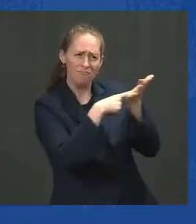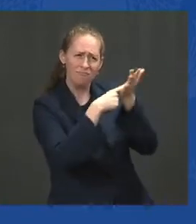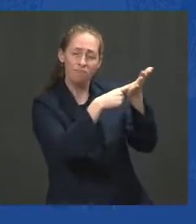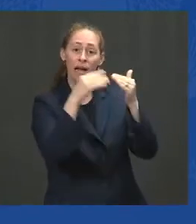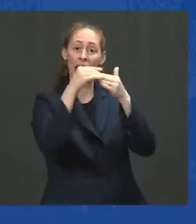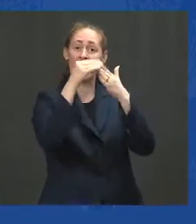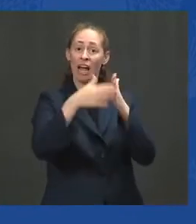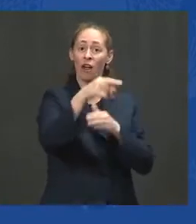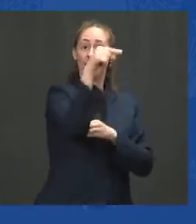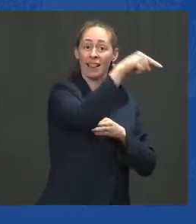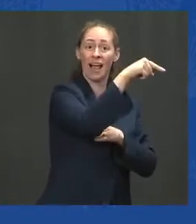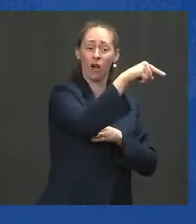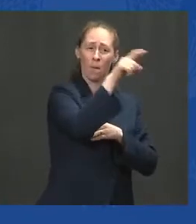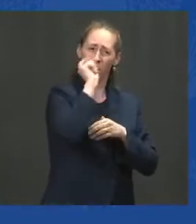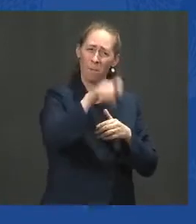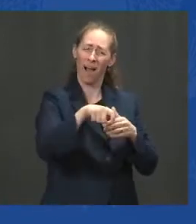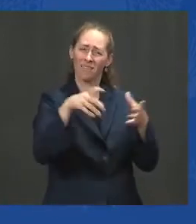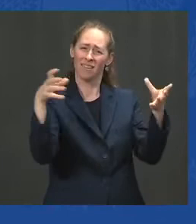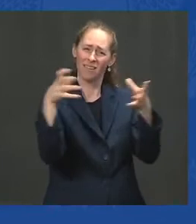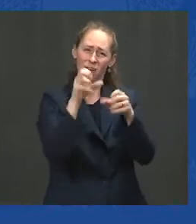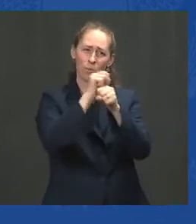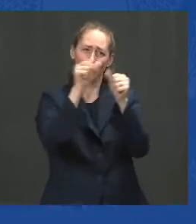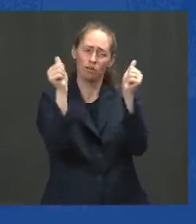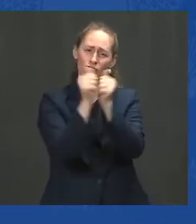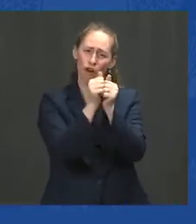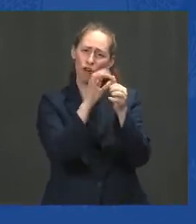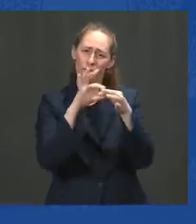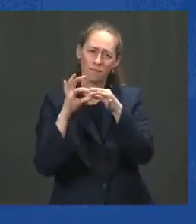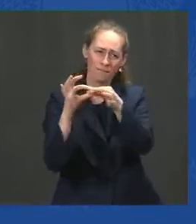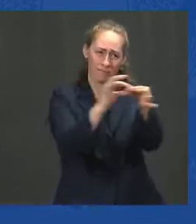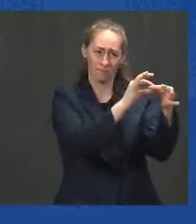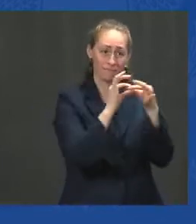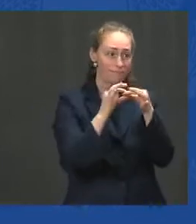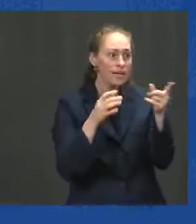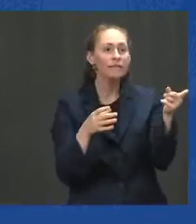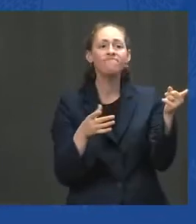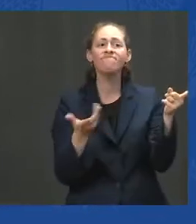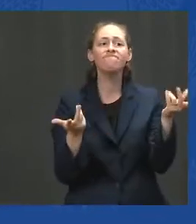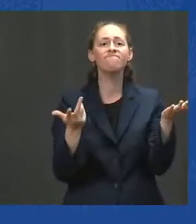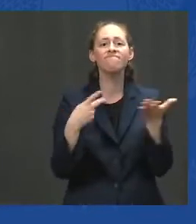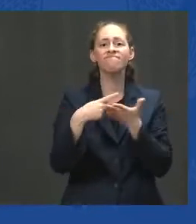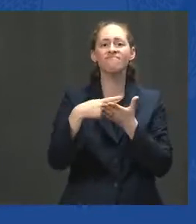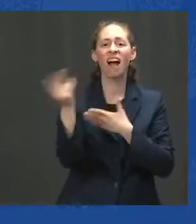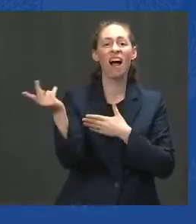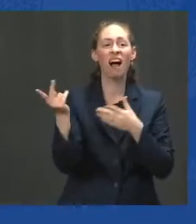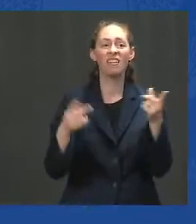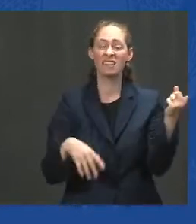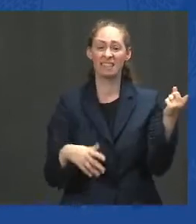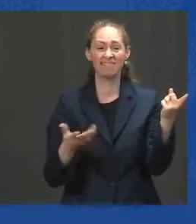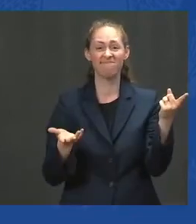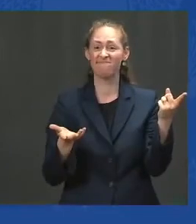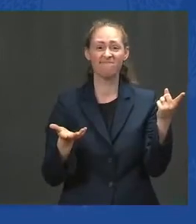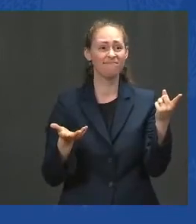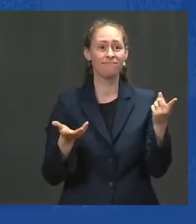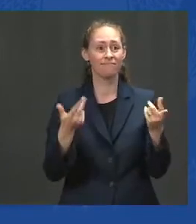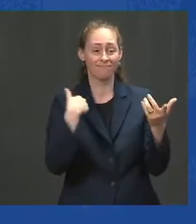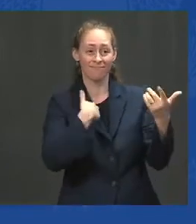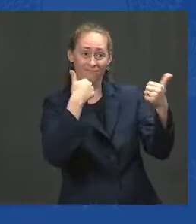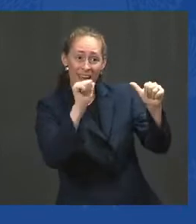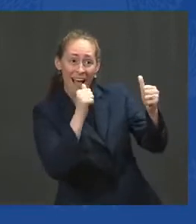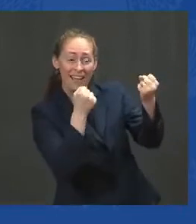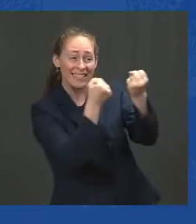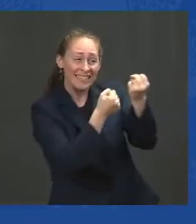They failed to do any of that. I also urged them to engage in diplomacy, to seek a political